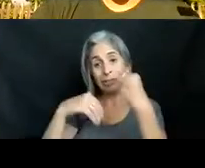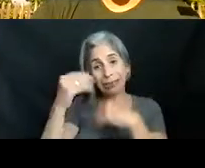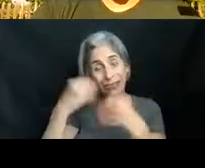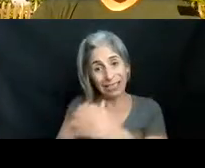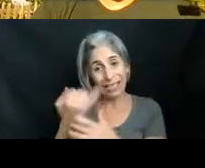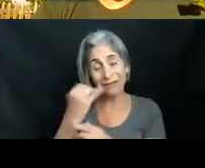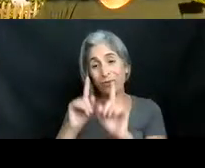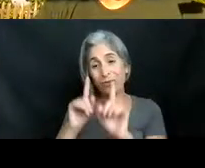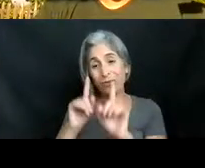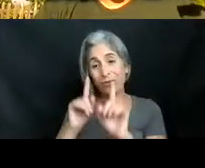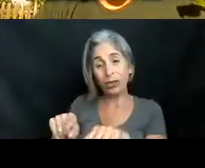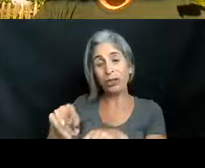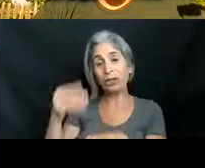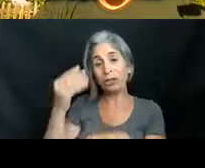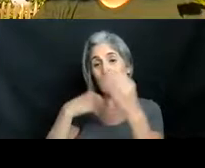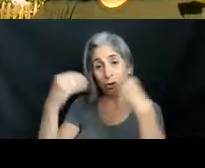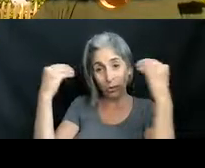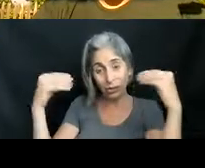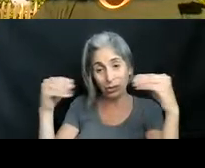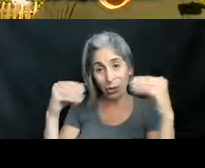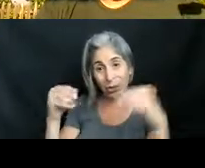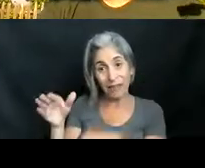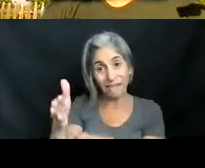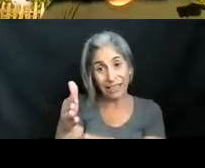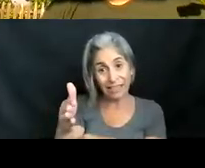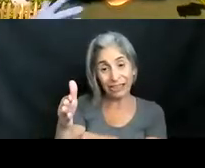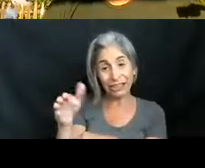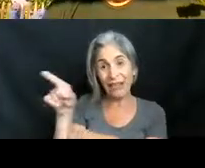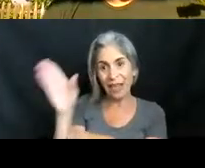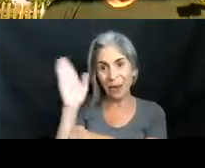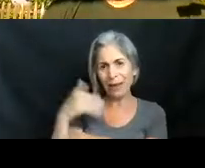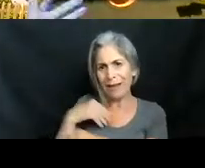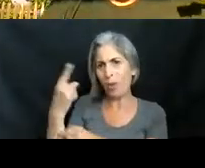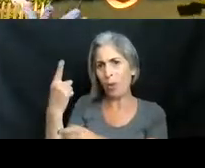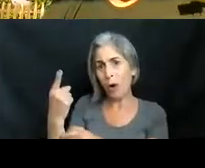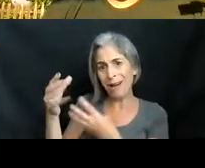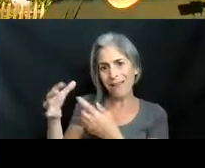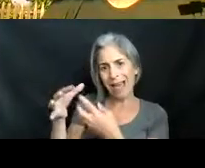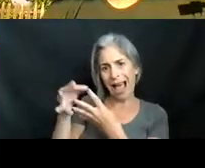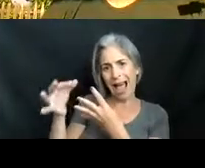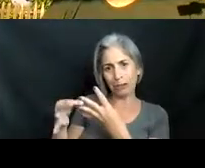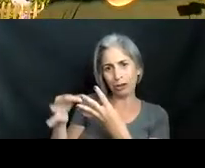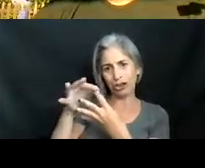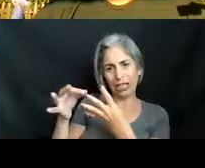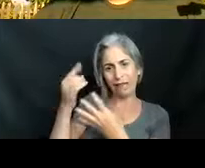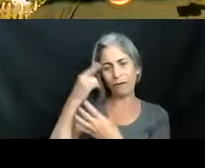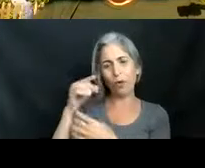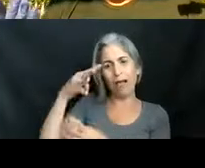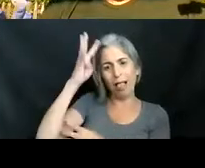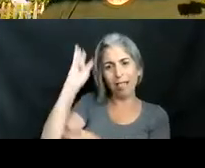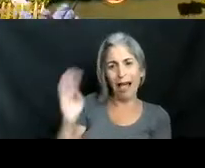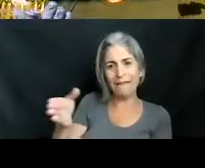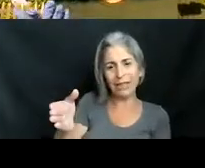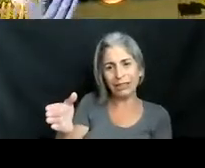regular grocery store and you check out the fish section, it's very likely that they have at least one option for lionfish because they are trying to